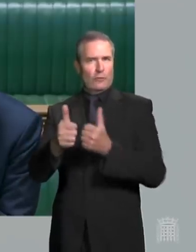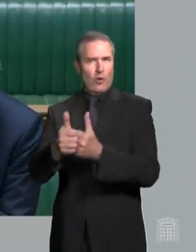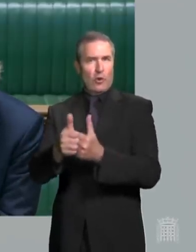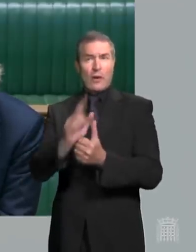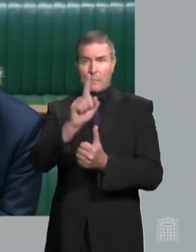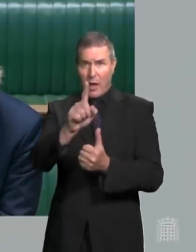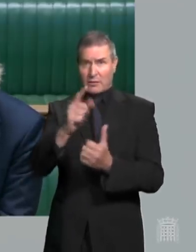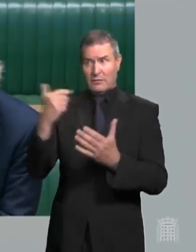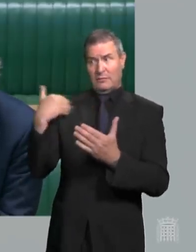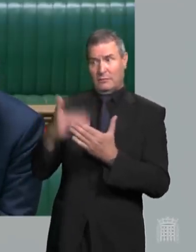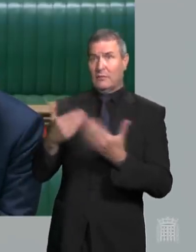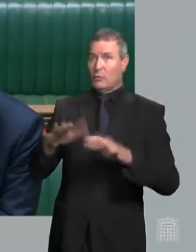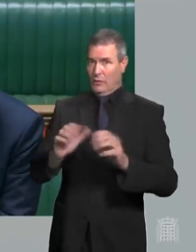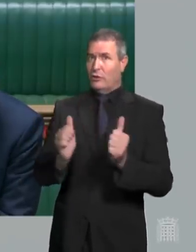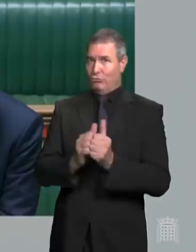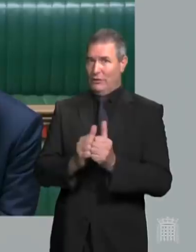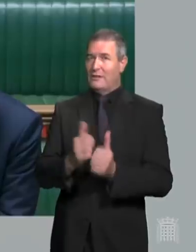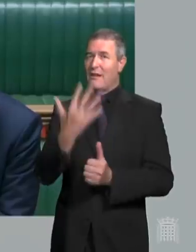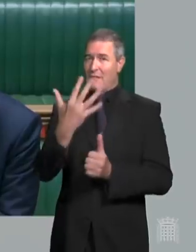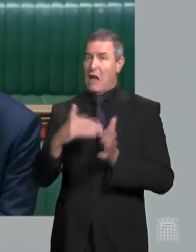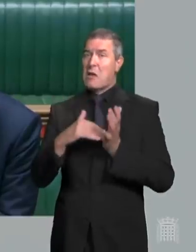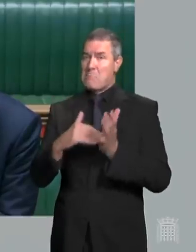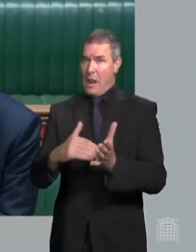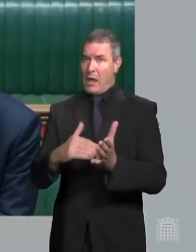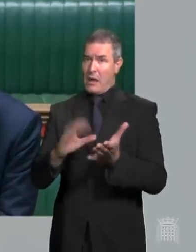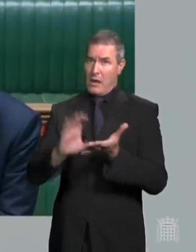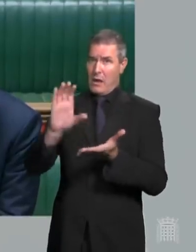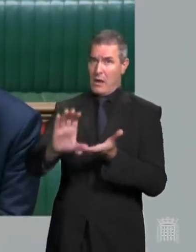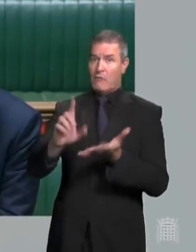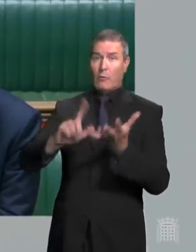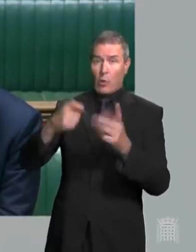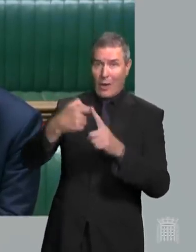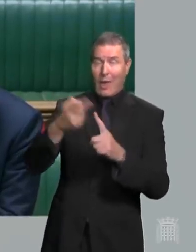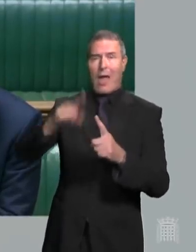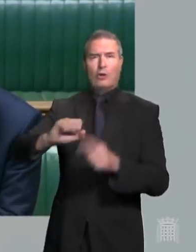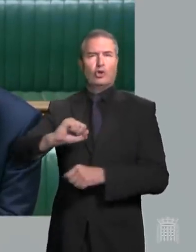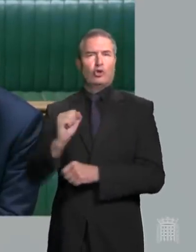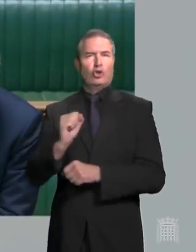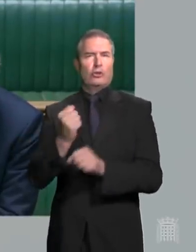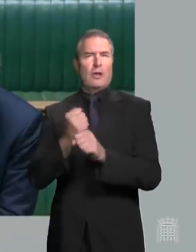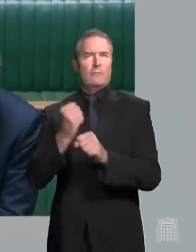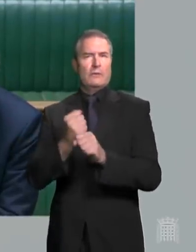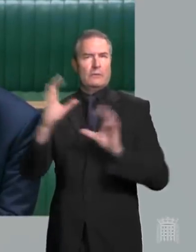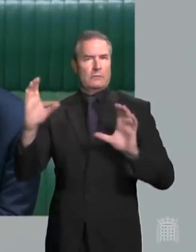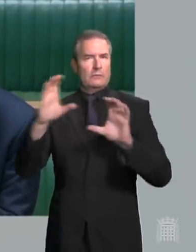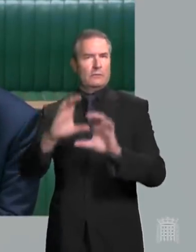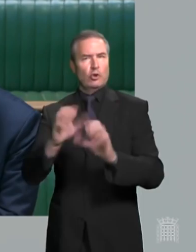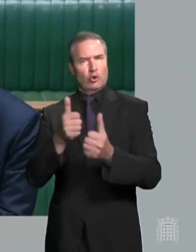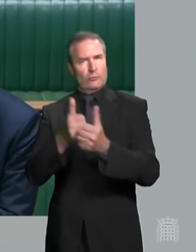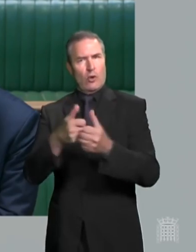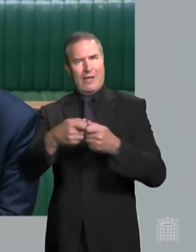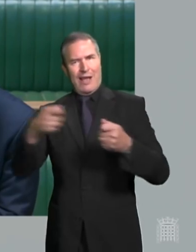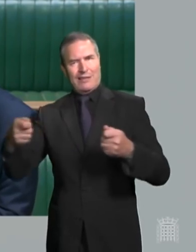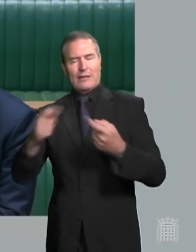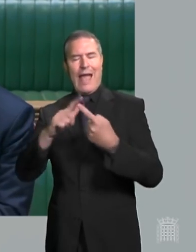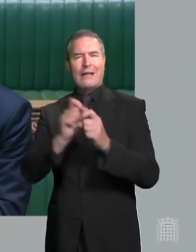already agreed five million from the UK and the Scottish governments to support the extension of the